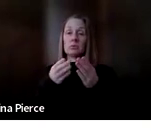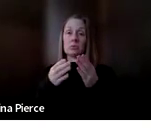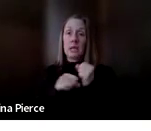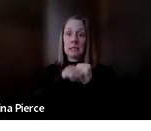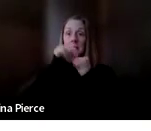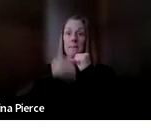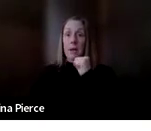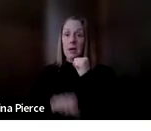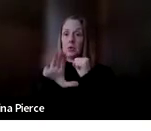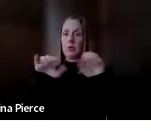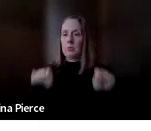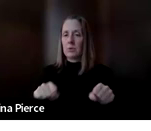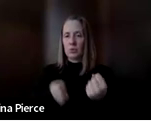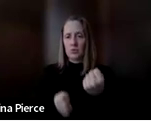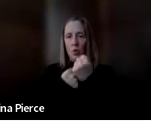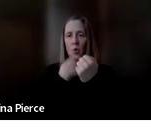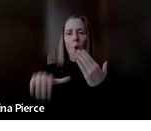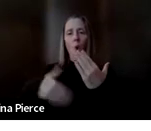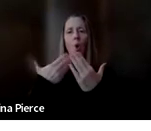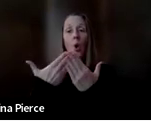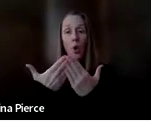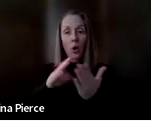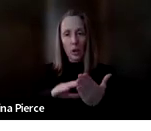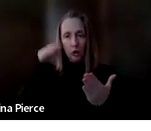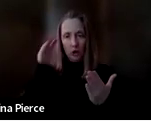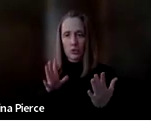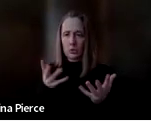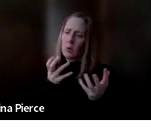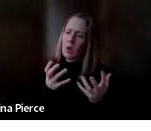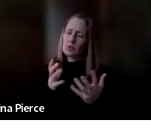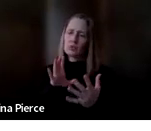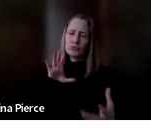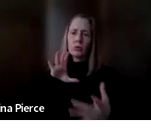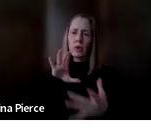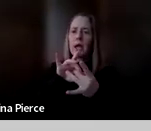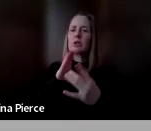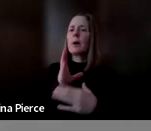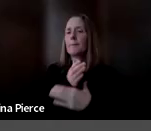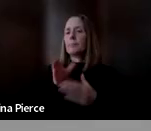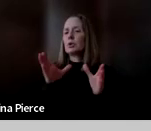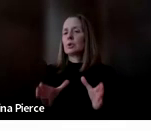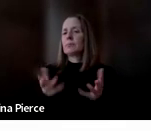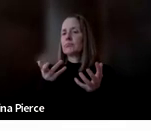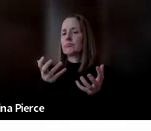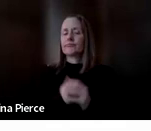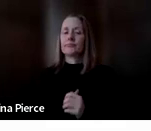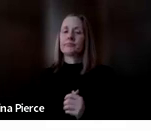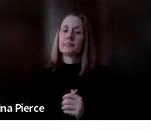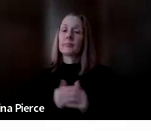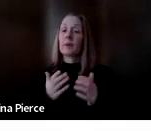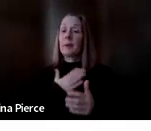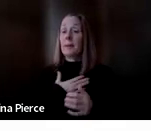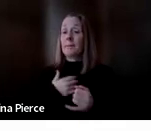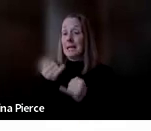support all learners, we would love to engage in a partnership. So the last slide I